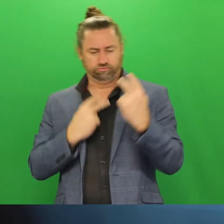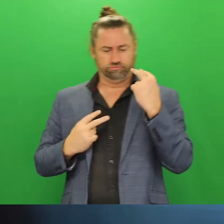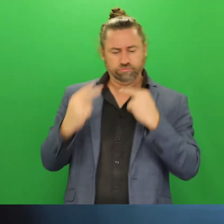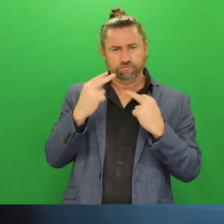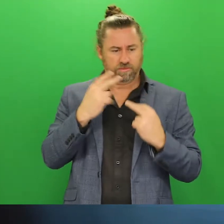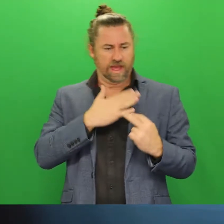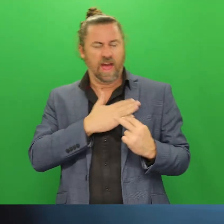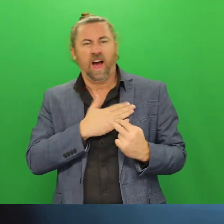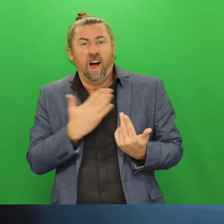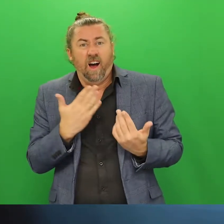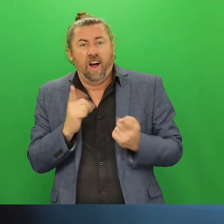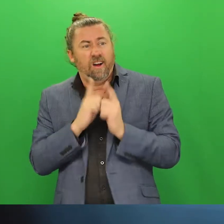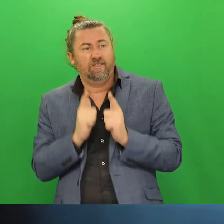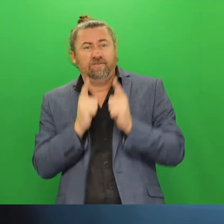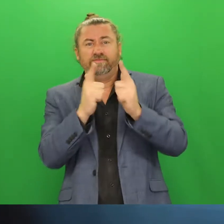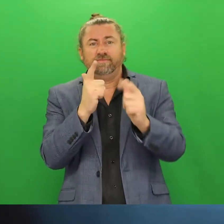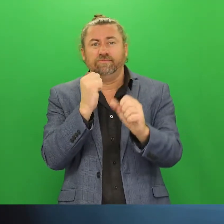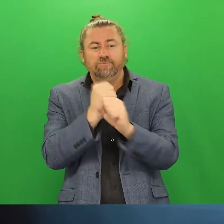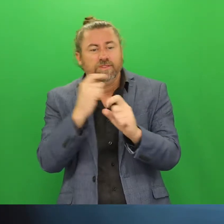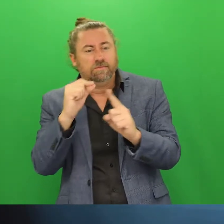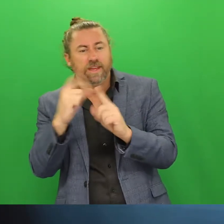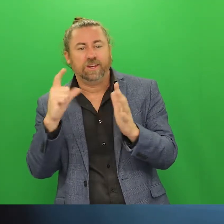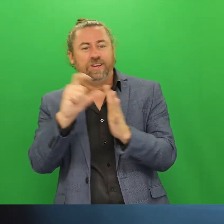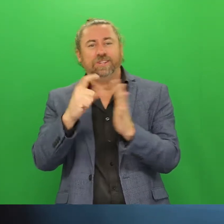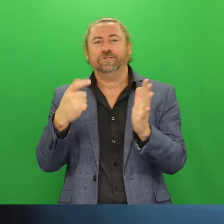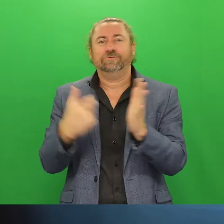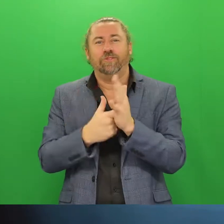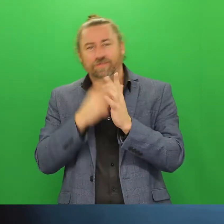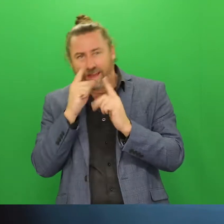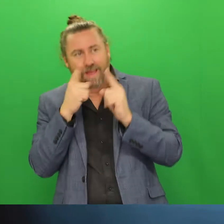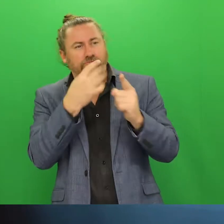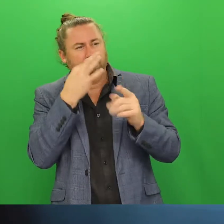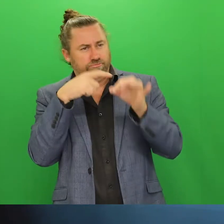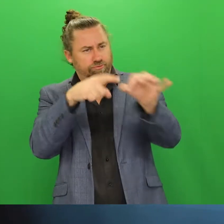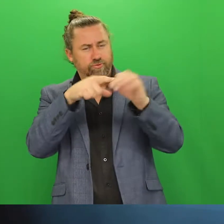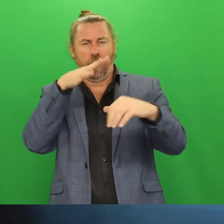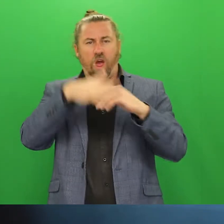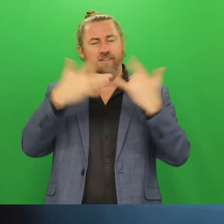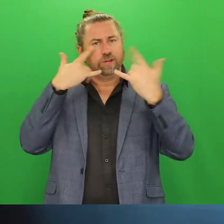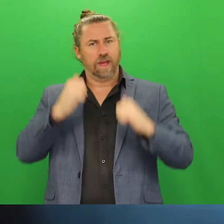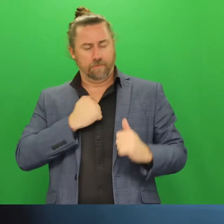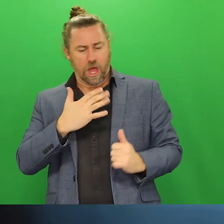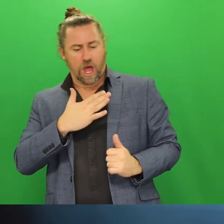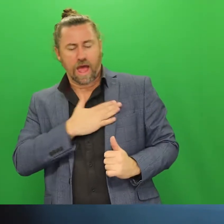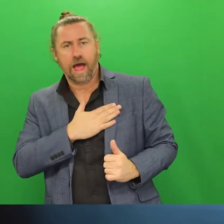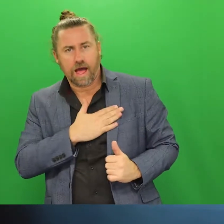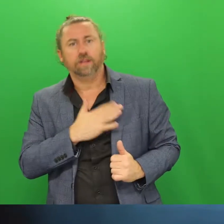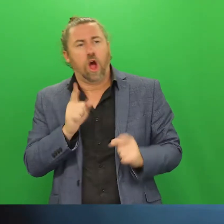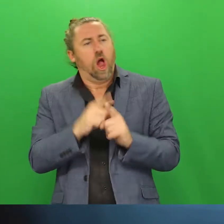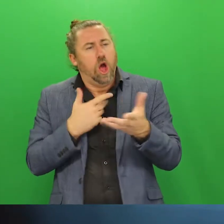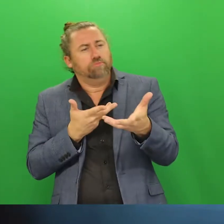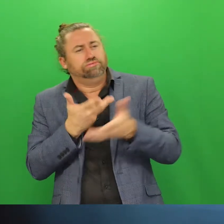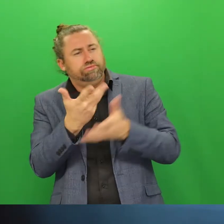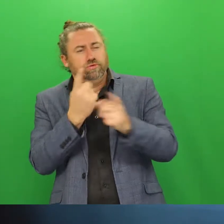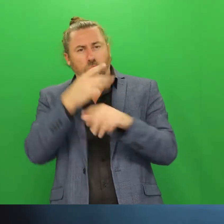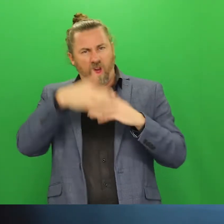checks are just a type of check that you can get from your general practitioner, from your GP and assess your risk